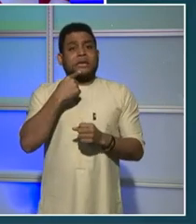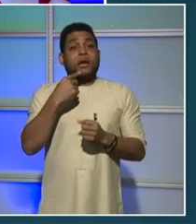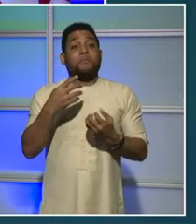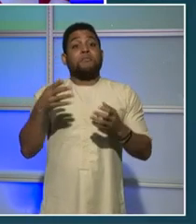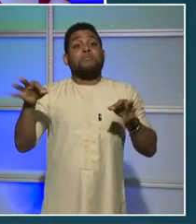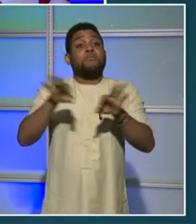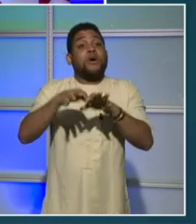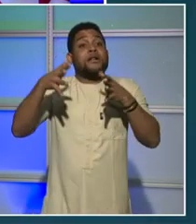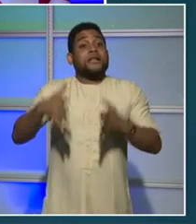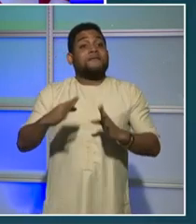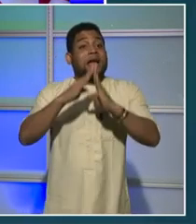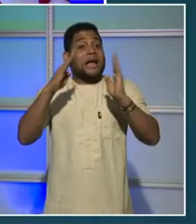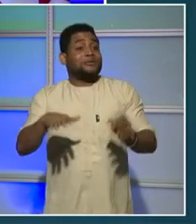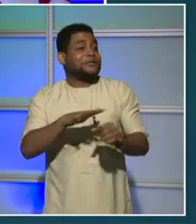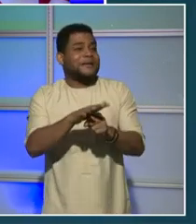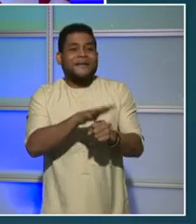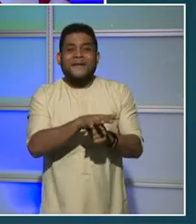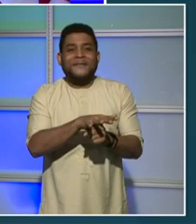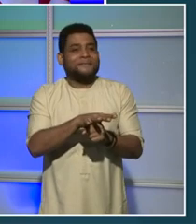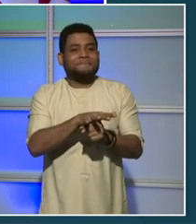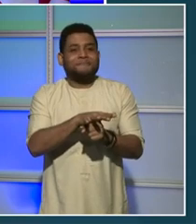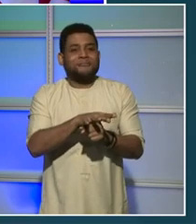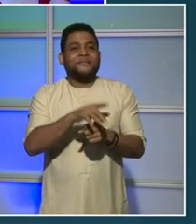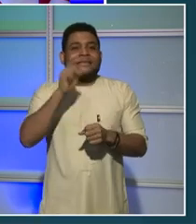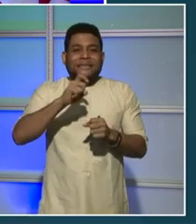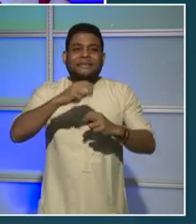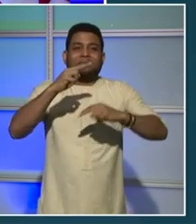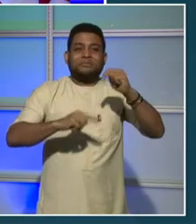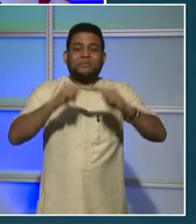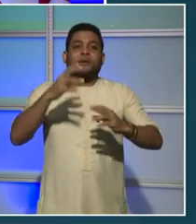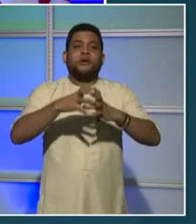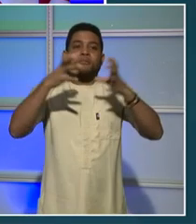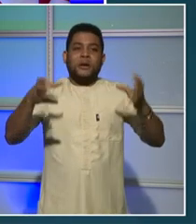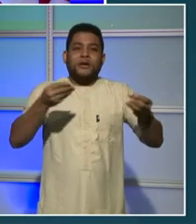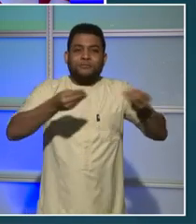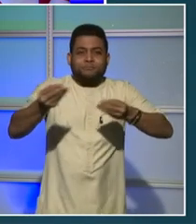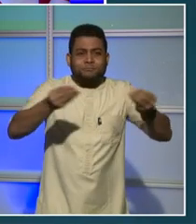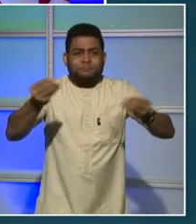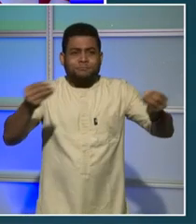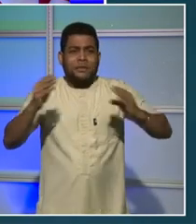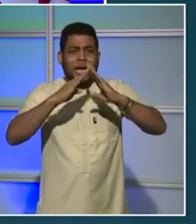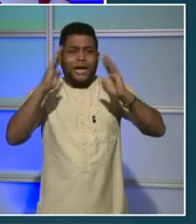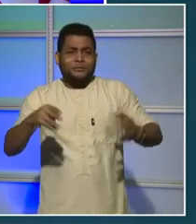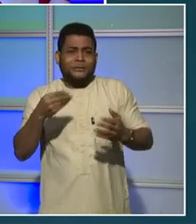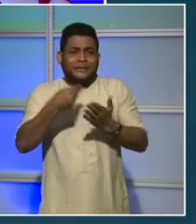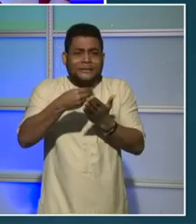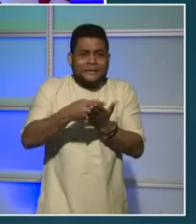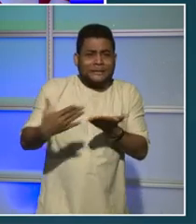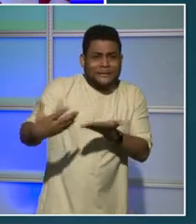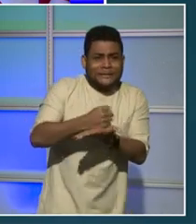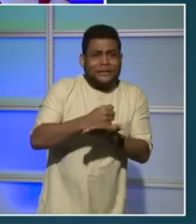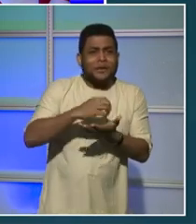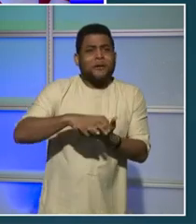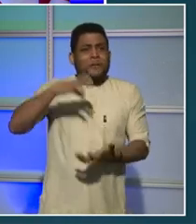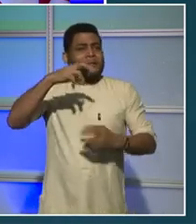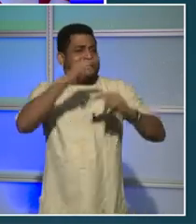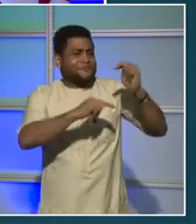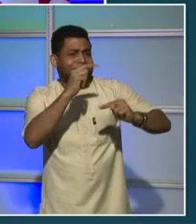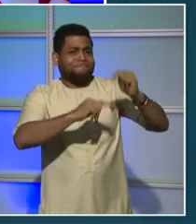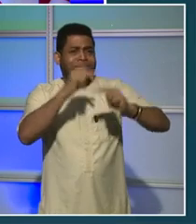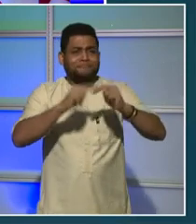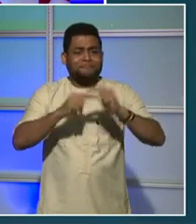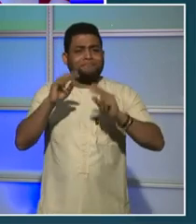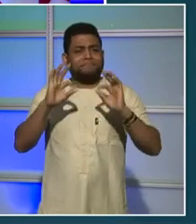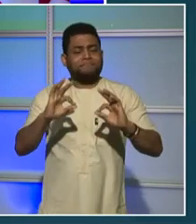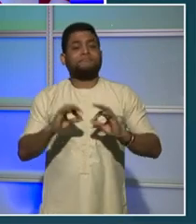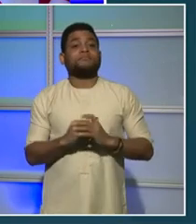we need to simultaneously help more Washingtonians grow their income and build wealth. Among many housing investments in